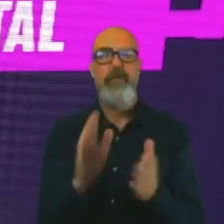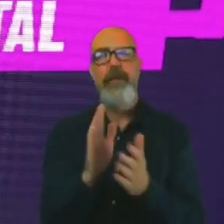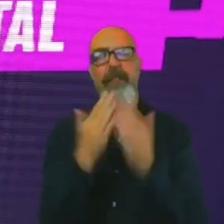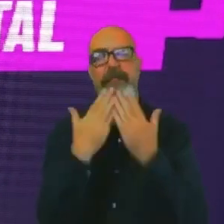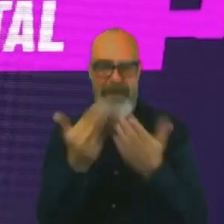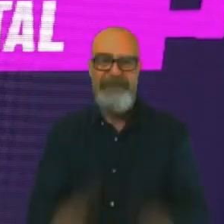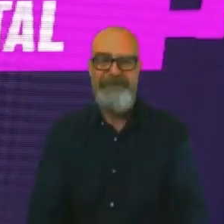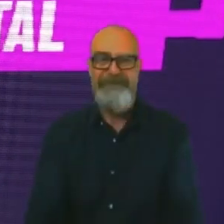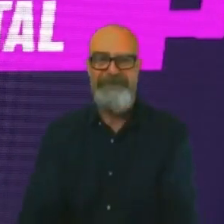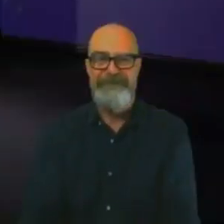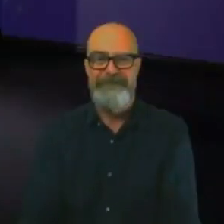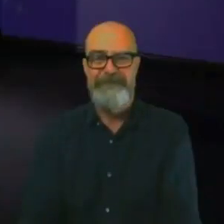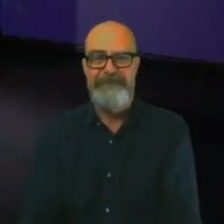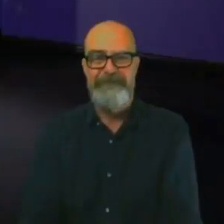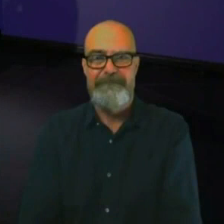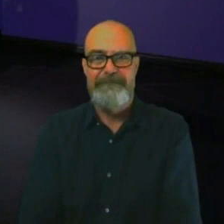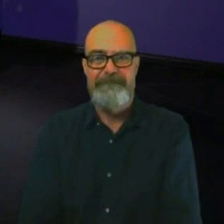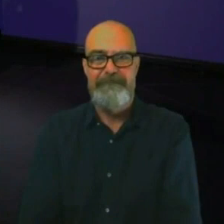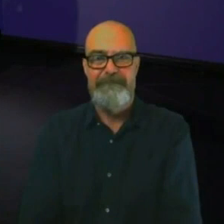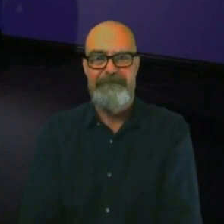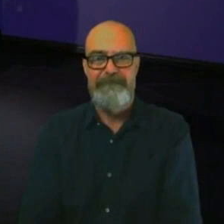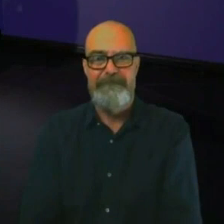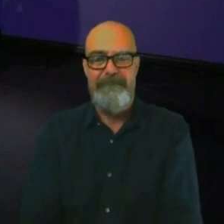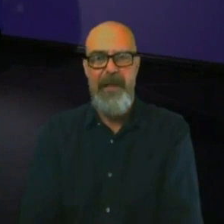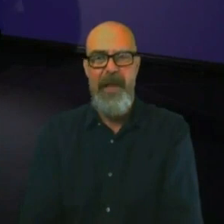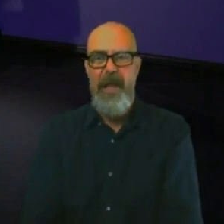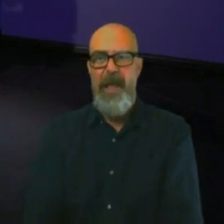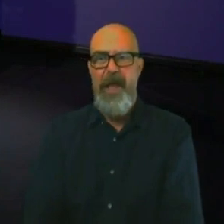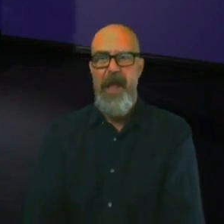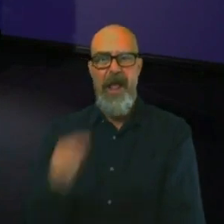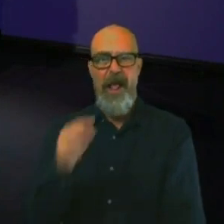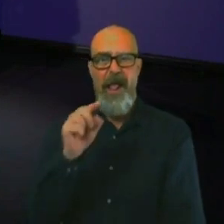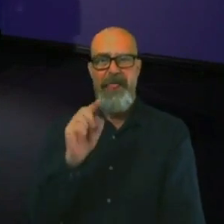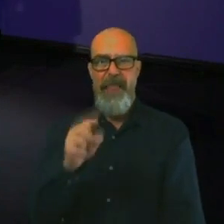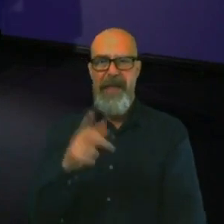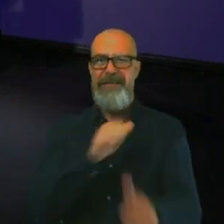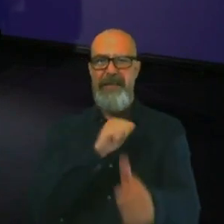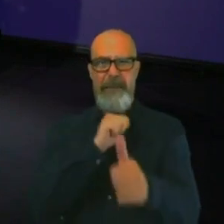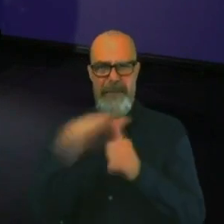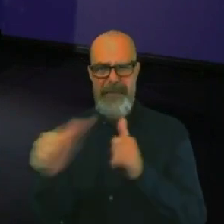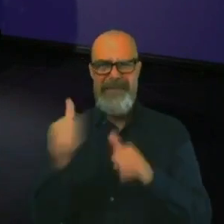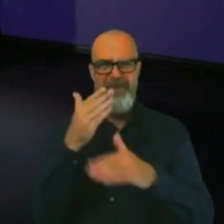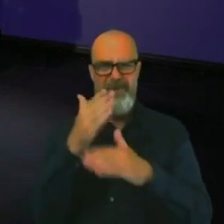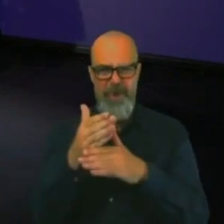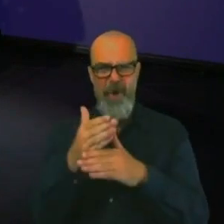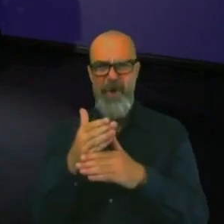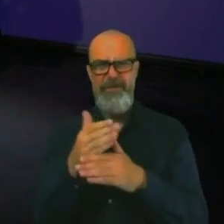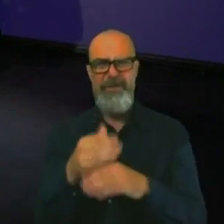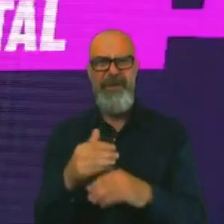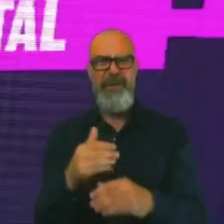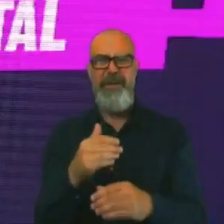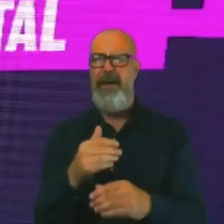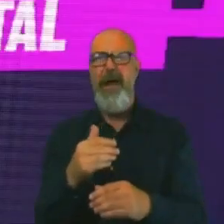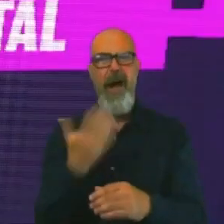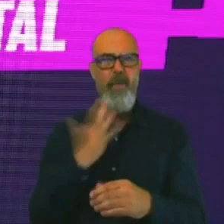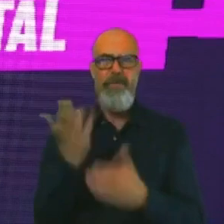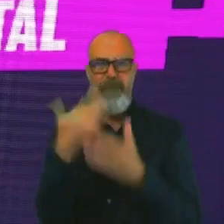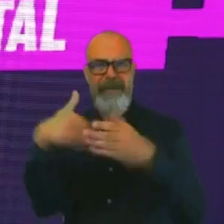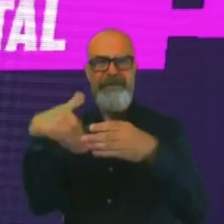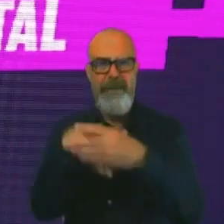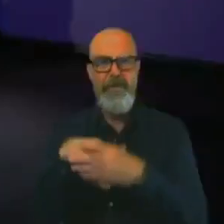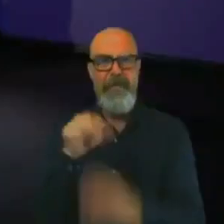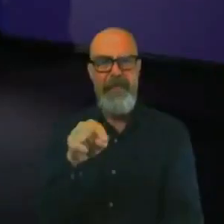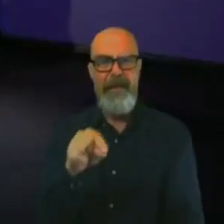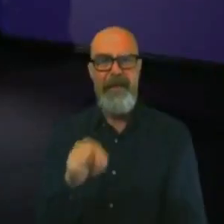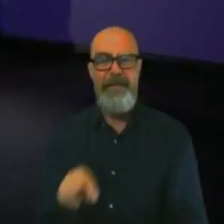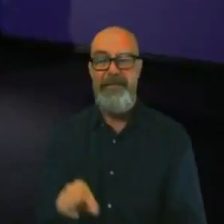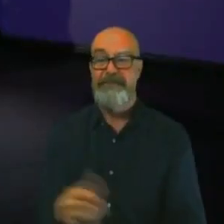Is that not just the coolest cross-section of jobs? Oh, my goodness. I just want to leap in there. I want to be in there. It's not too late. And